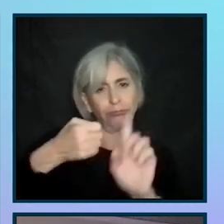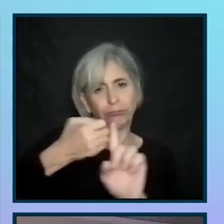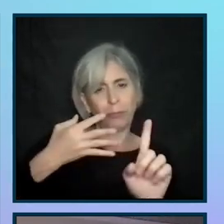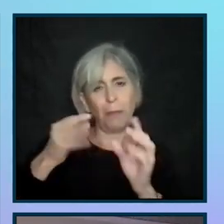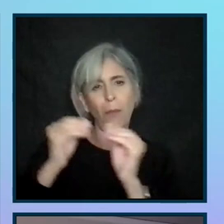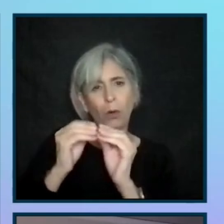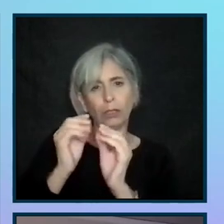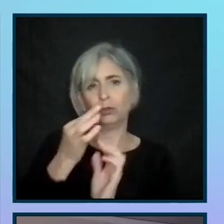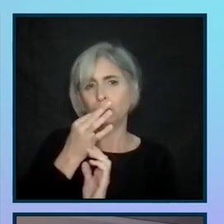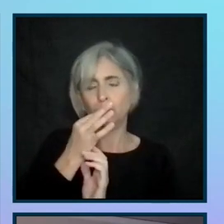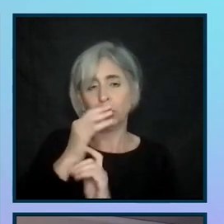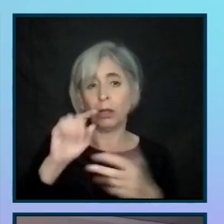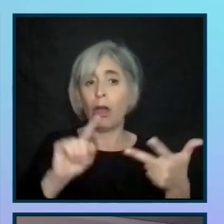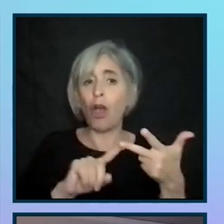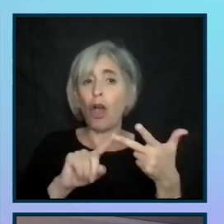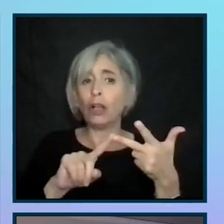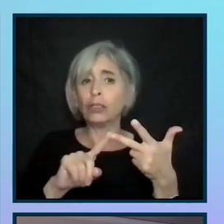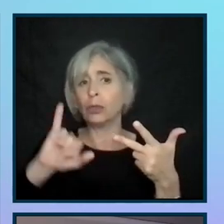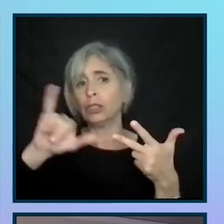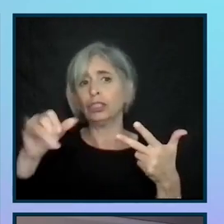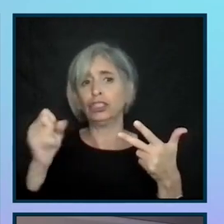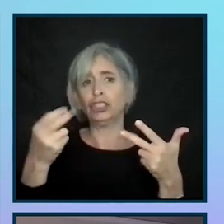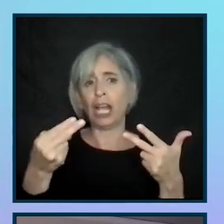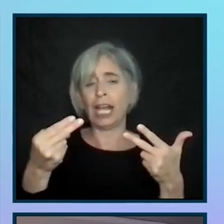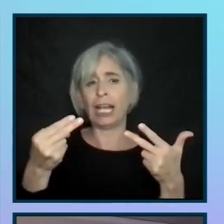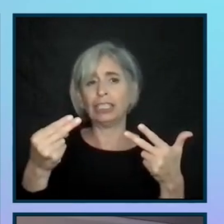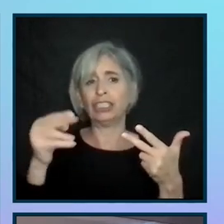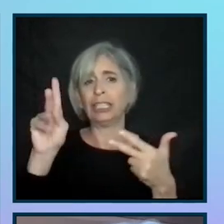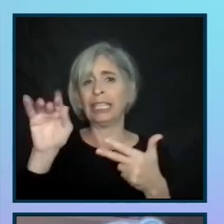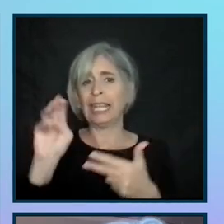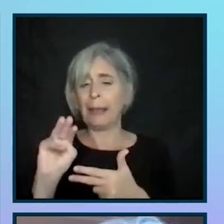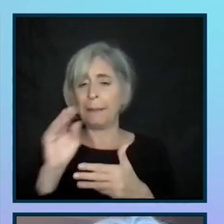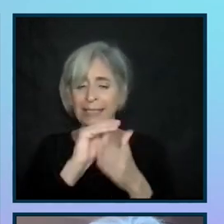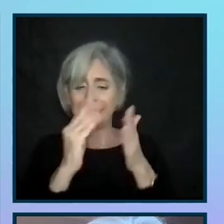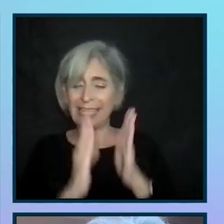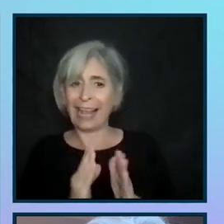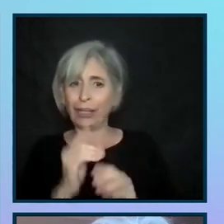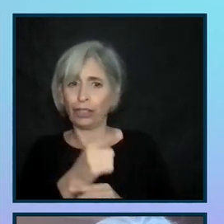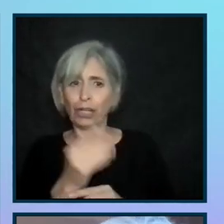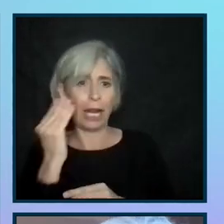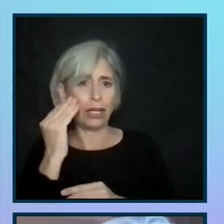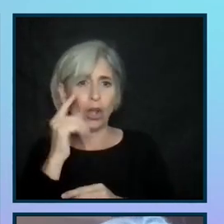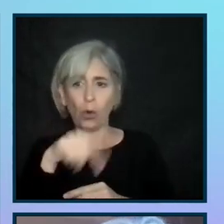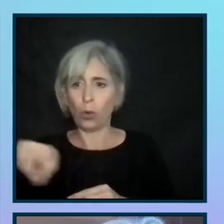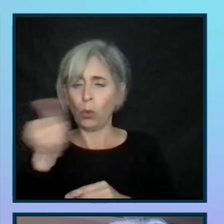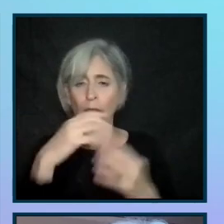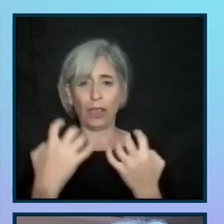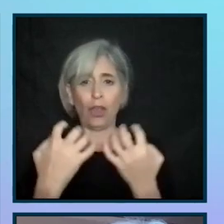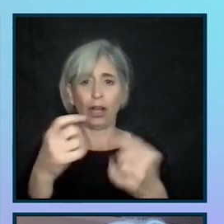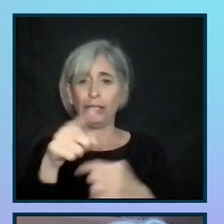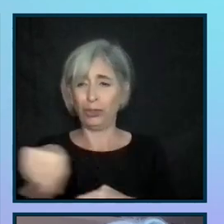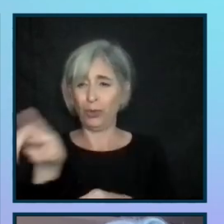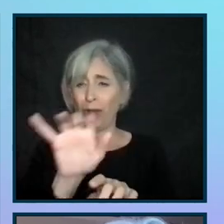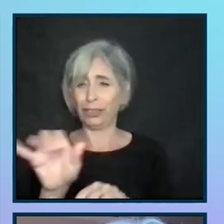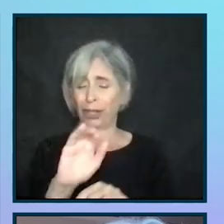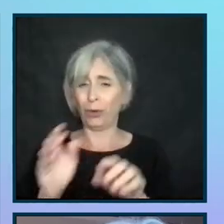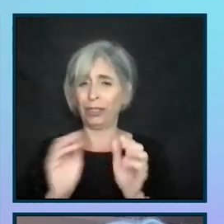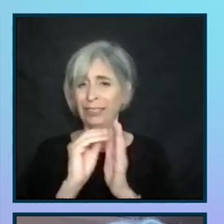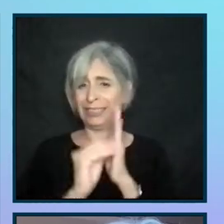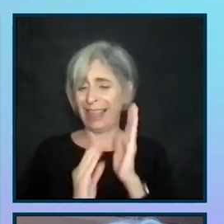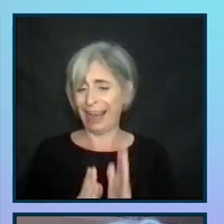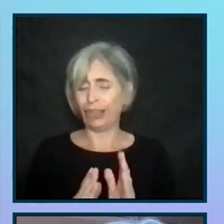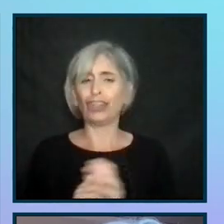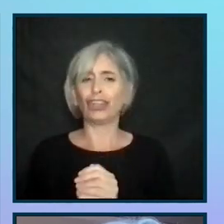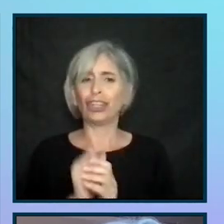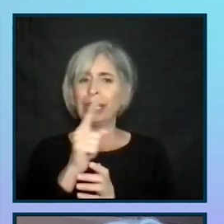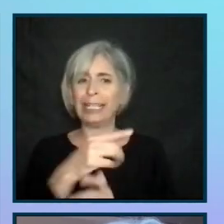And then another one I want to share is Josh Kim, who's a designer, like I know many in the audience are. And this is a picture of Josh. He's